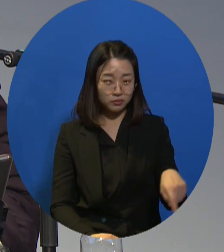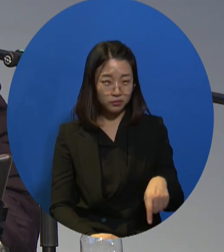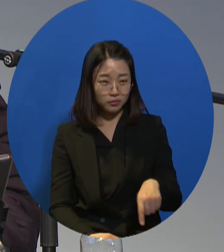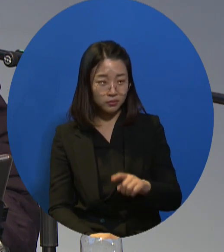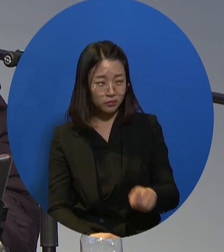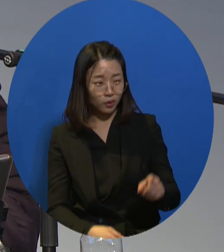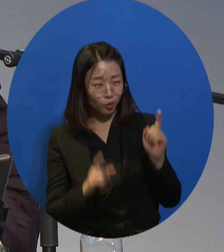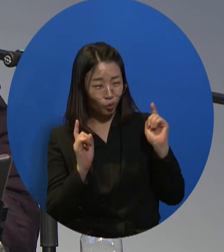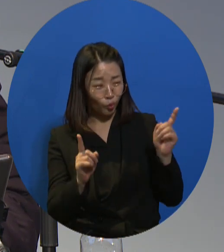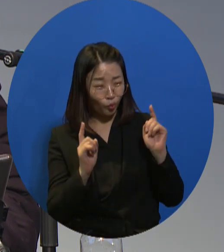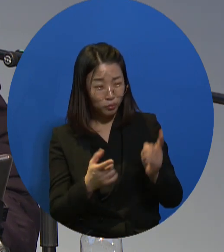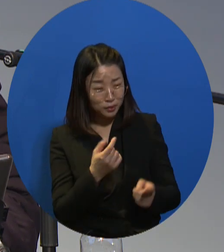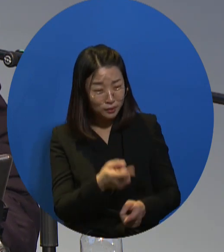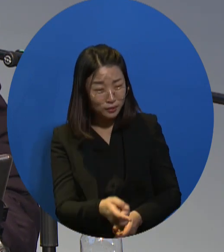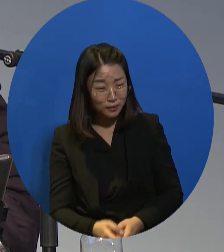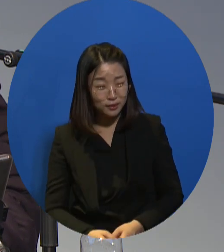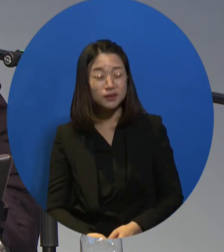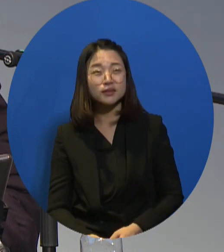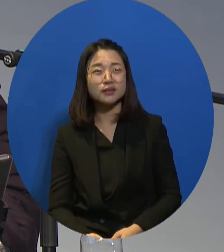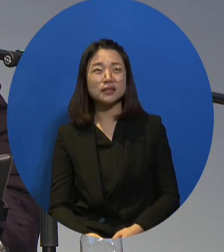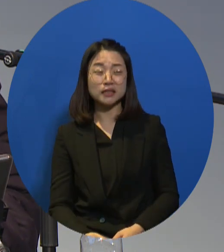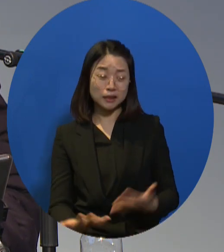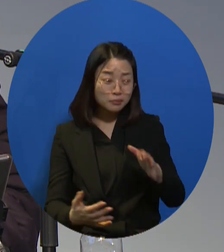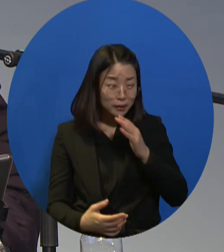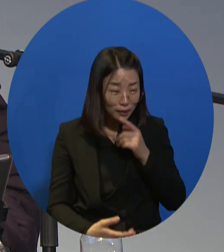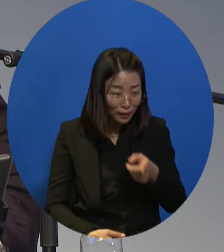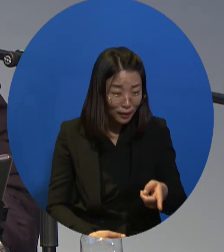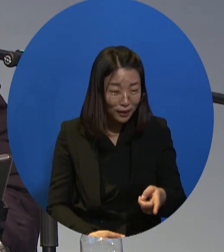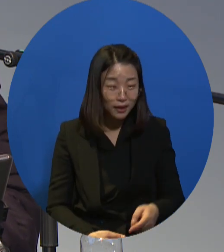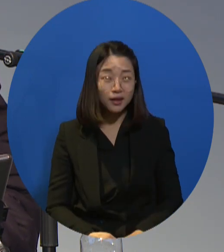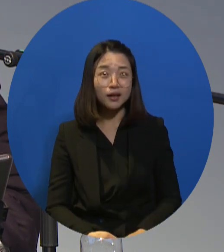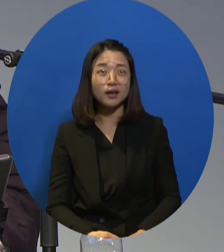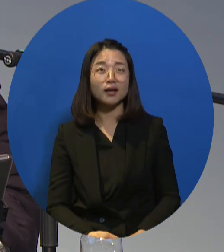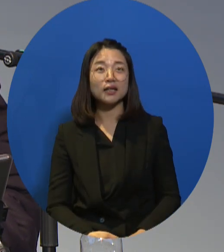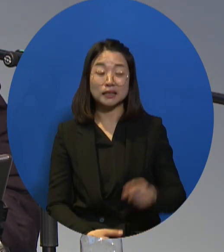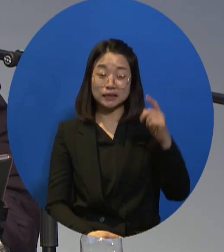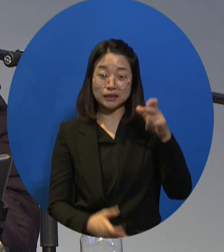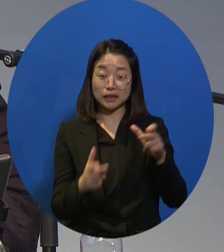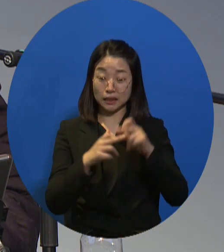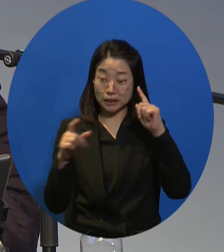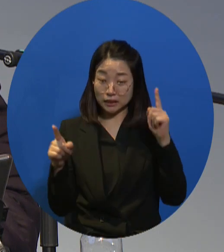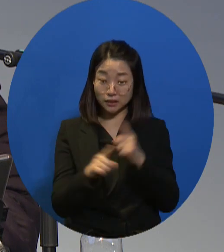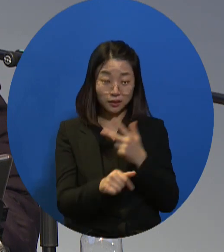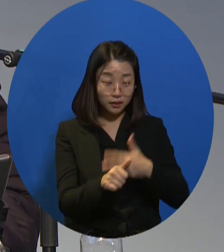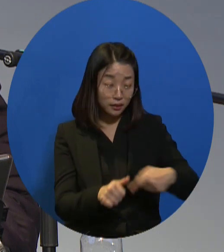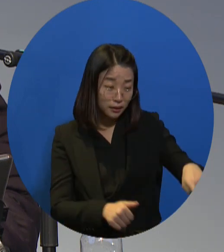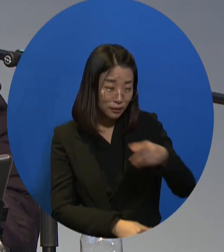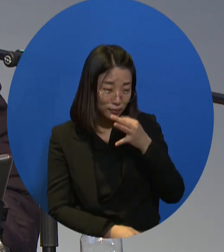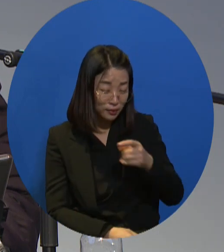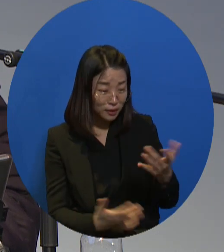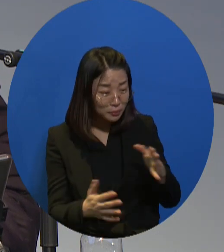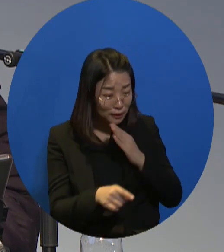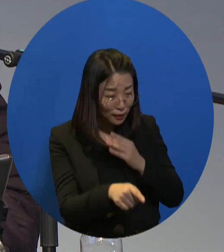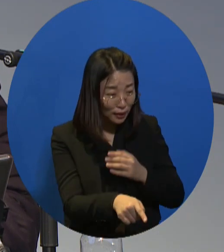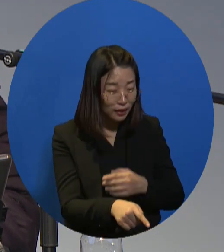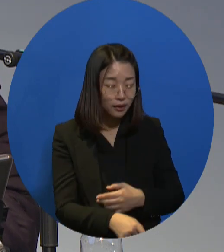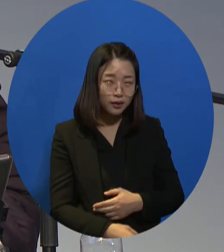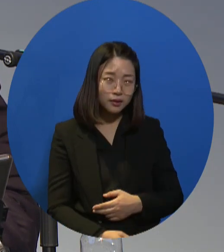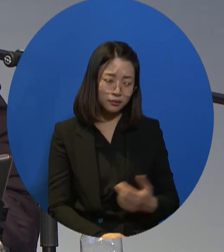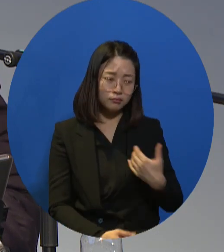And some may think that this is not actual work or actual job. So some may have such questions,